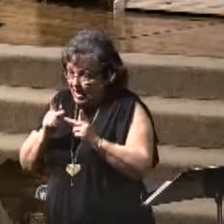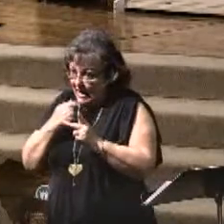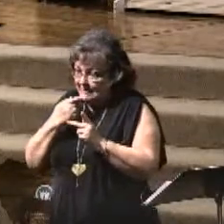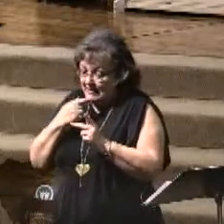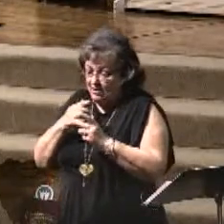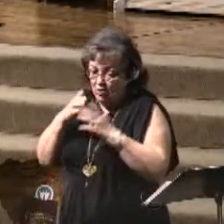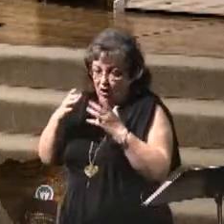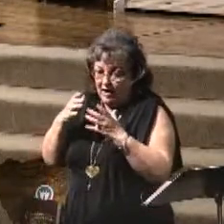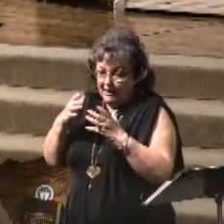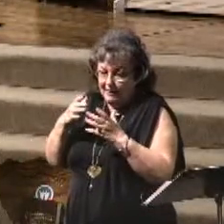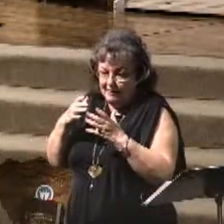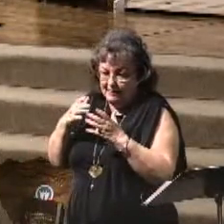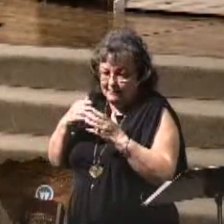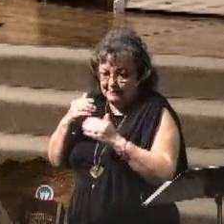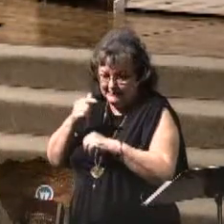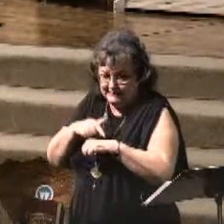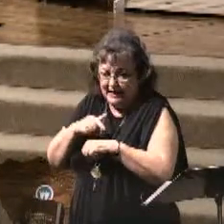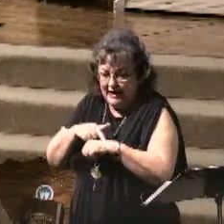time.